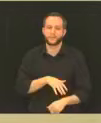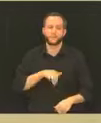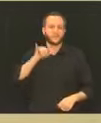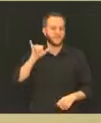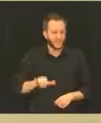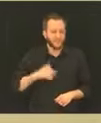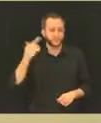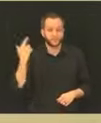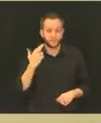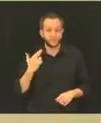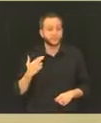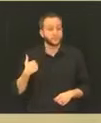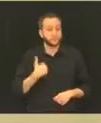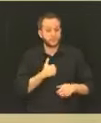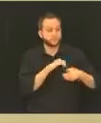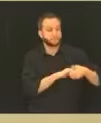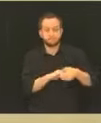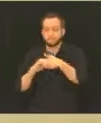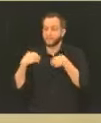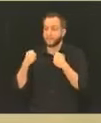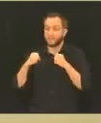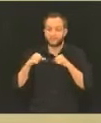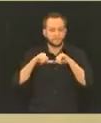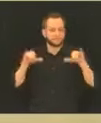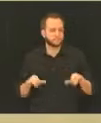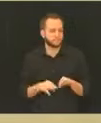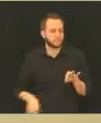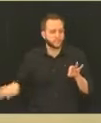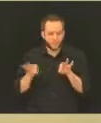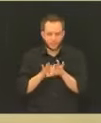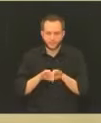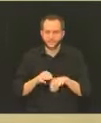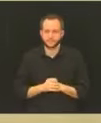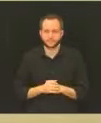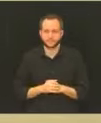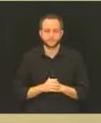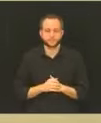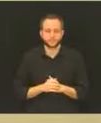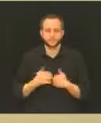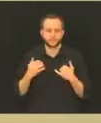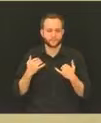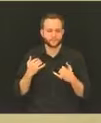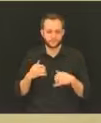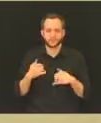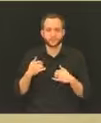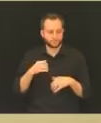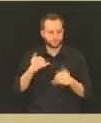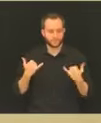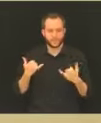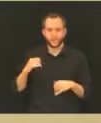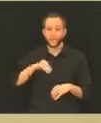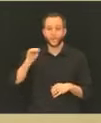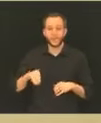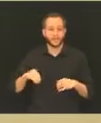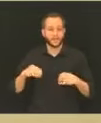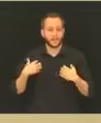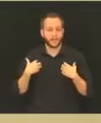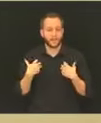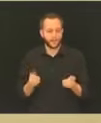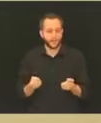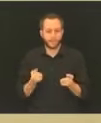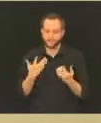health systems, again, earlier today, I just read the what Olathe Health had pushed out to their patients.